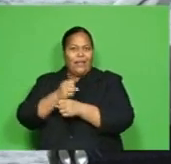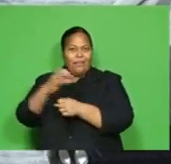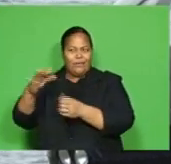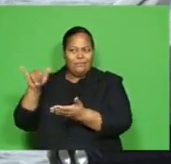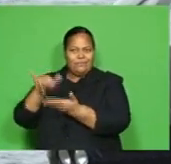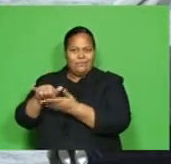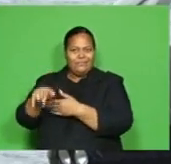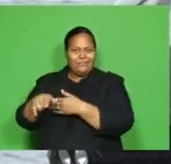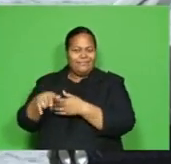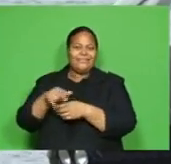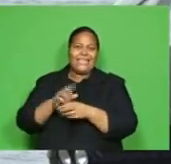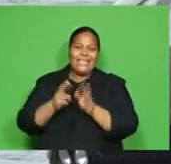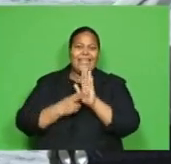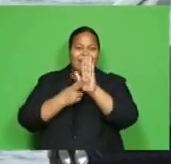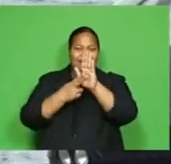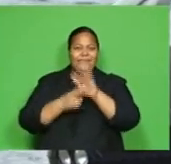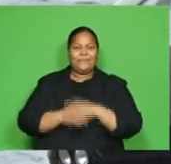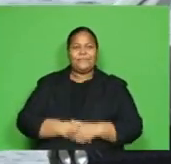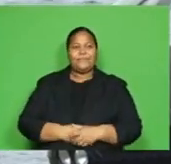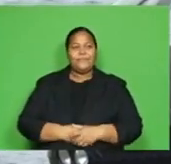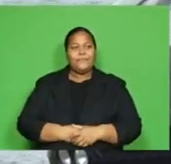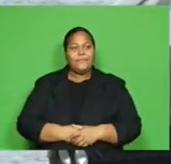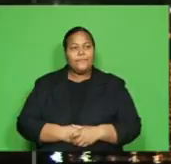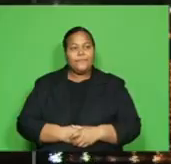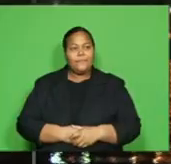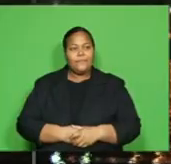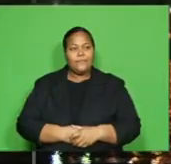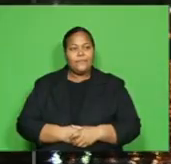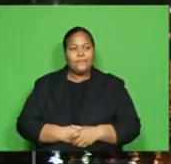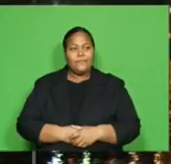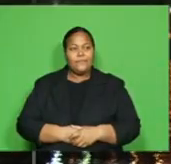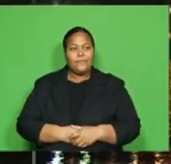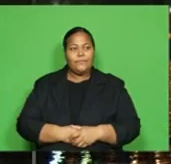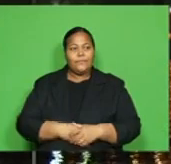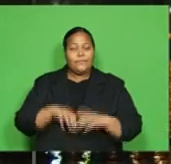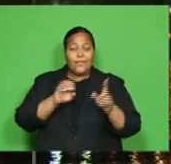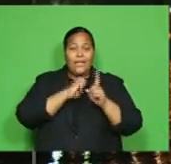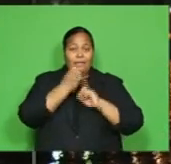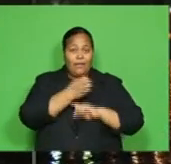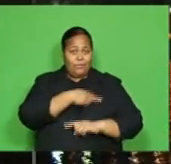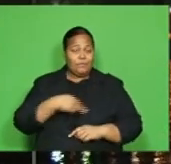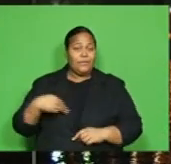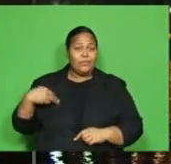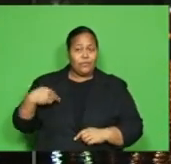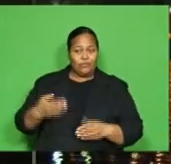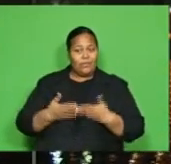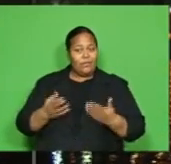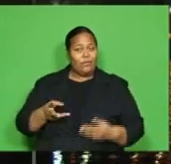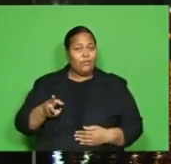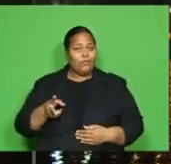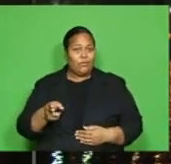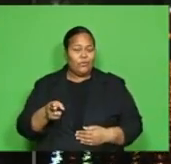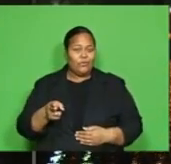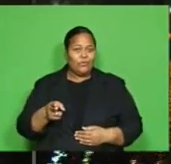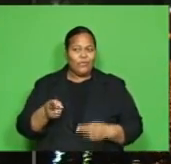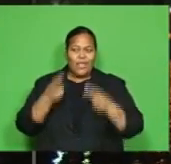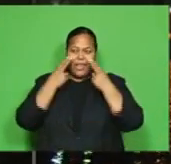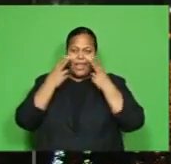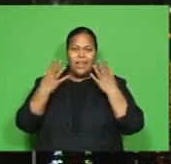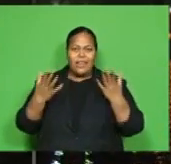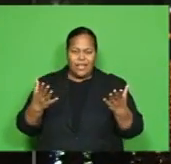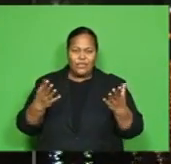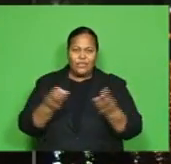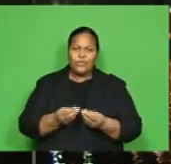Nandi. Vinina Rakao Tonga, FPC News. The Environment Ministry has launched its first nature-based solution